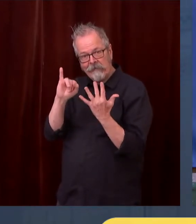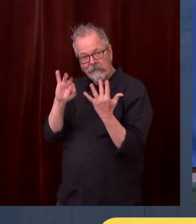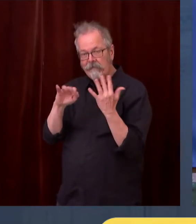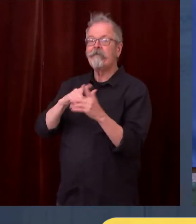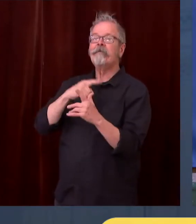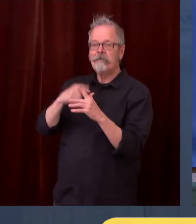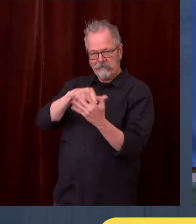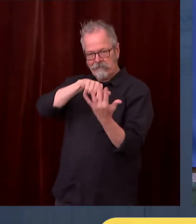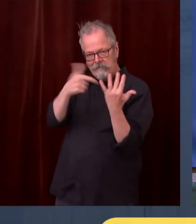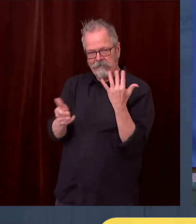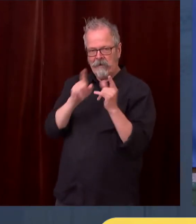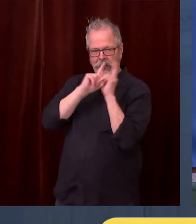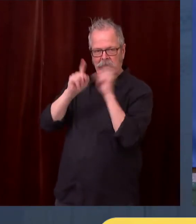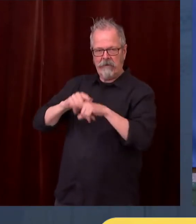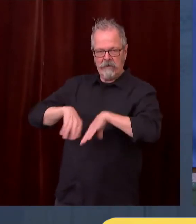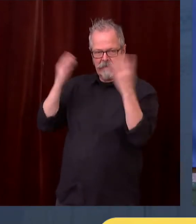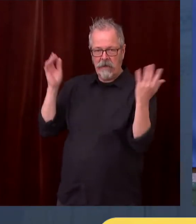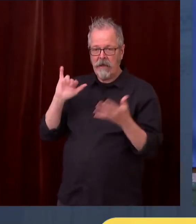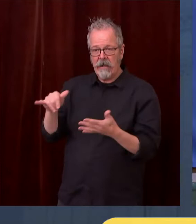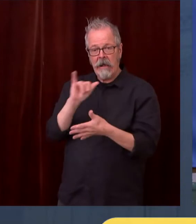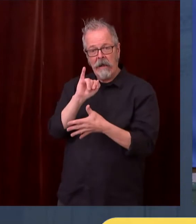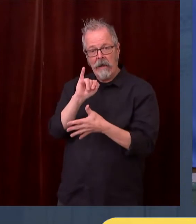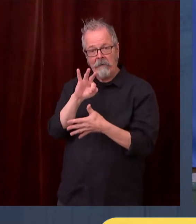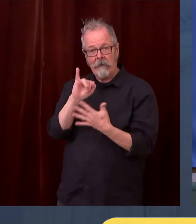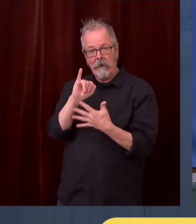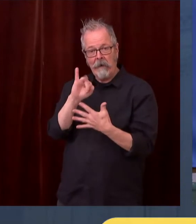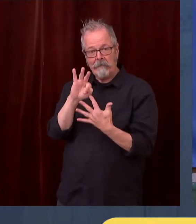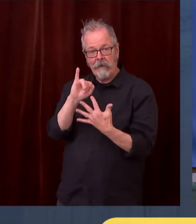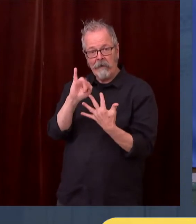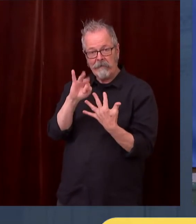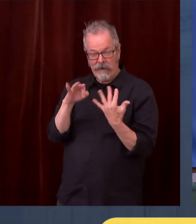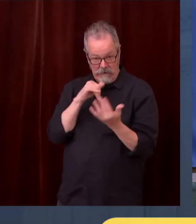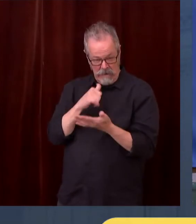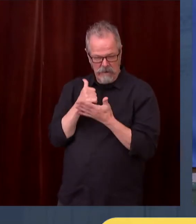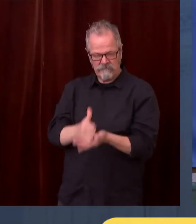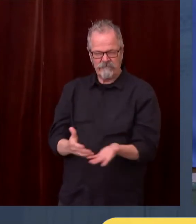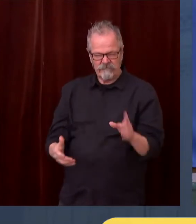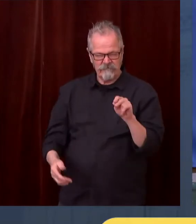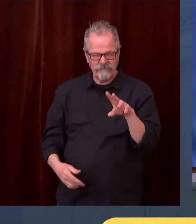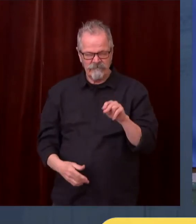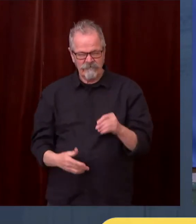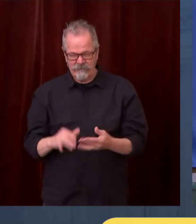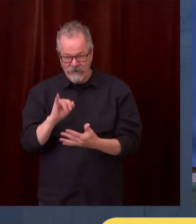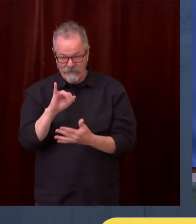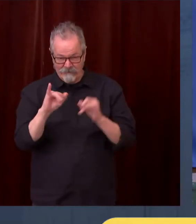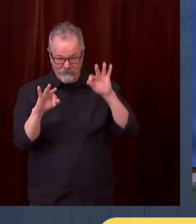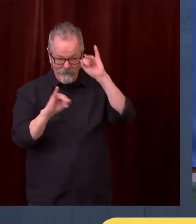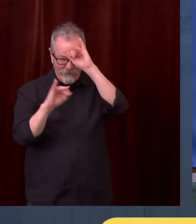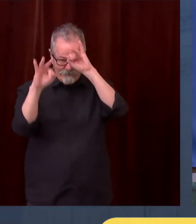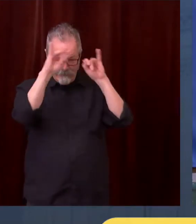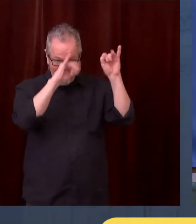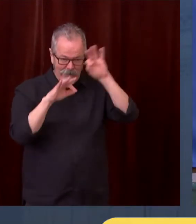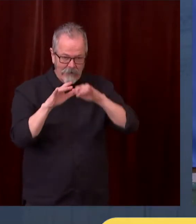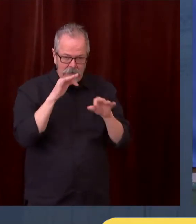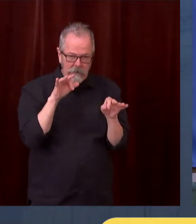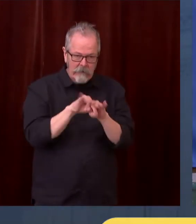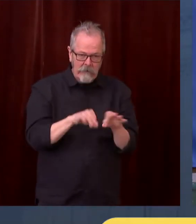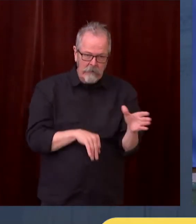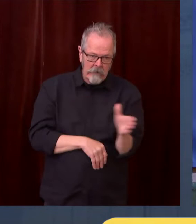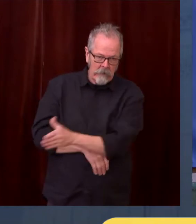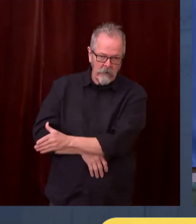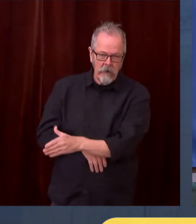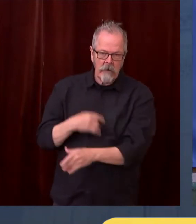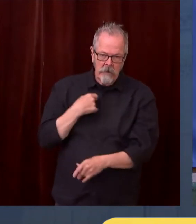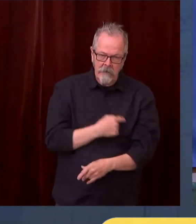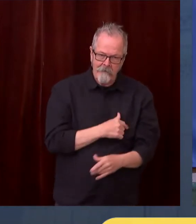So we are going to continue in our course of making decisions based on science. We've had great progress in our vaccination